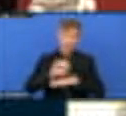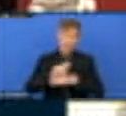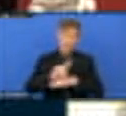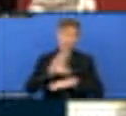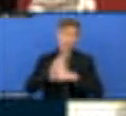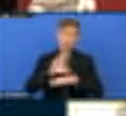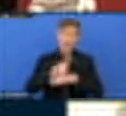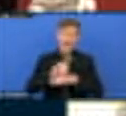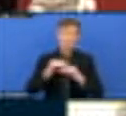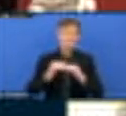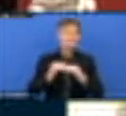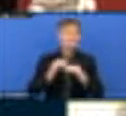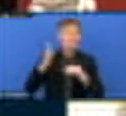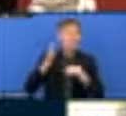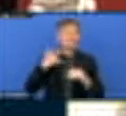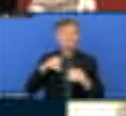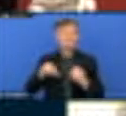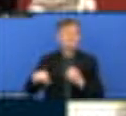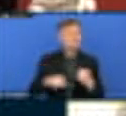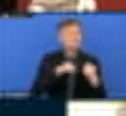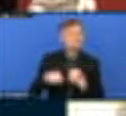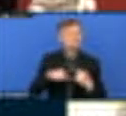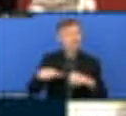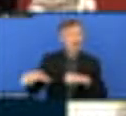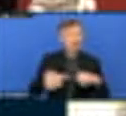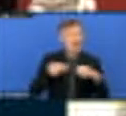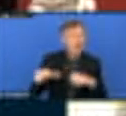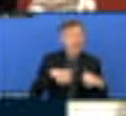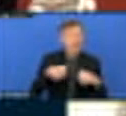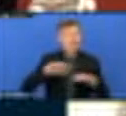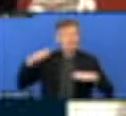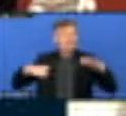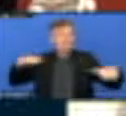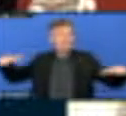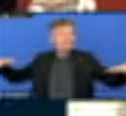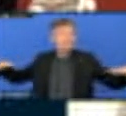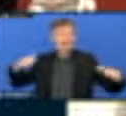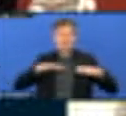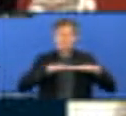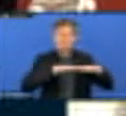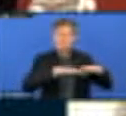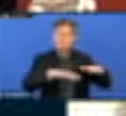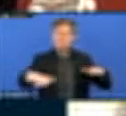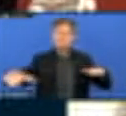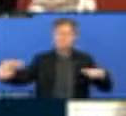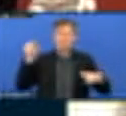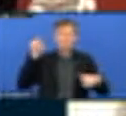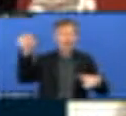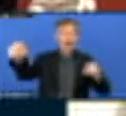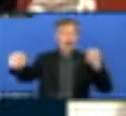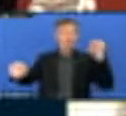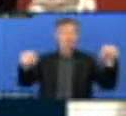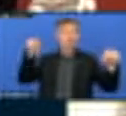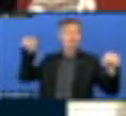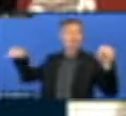a lot more information that allows us to touch the reality of people. Unfortunately, the resources making a mistake, we